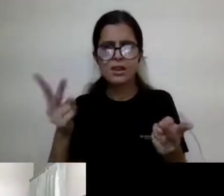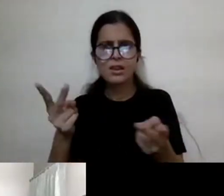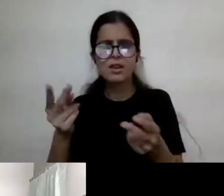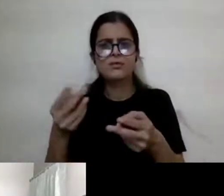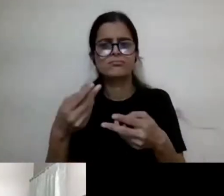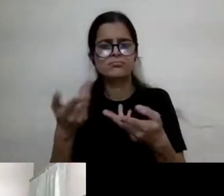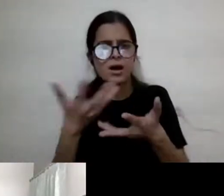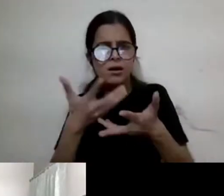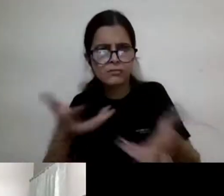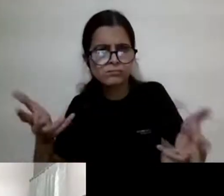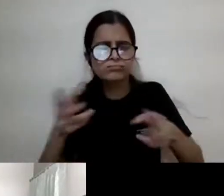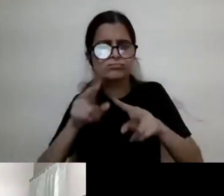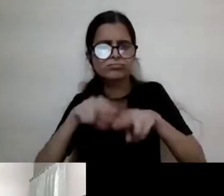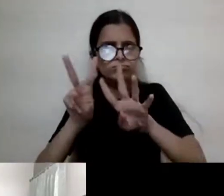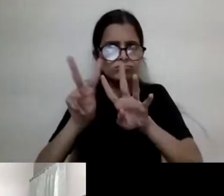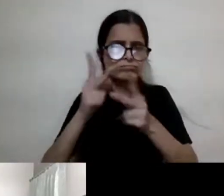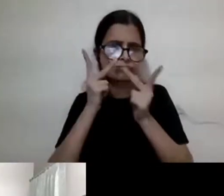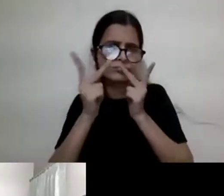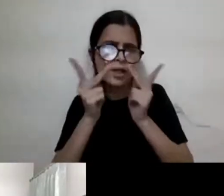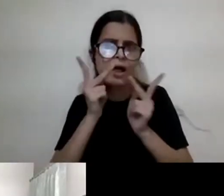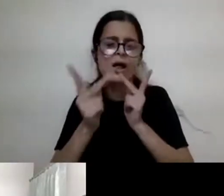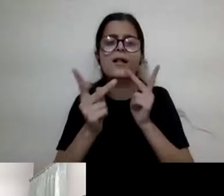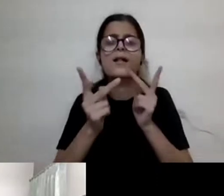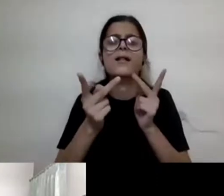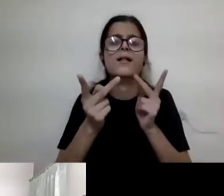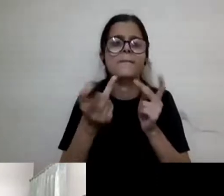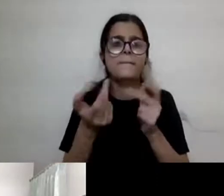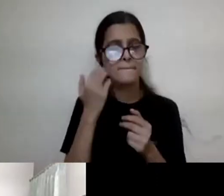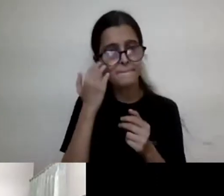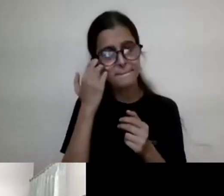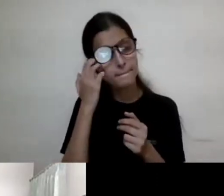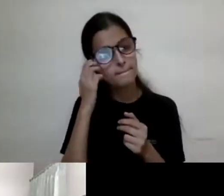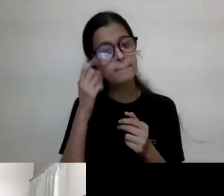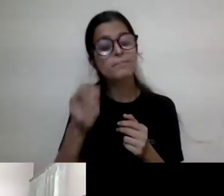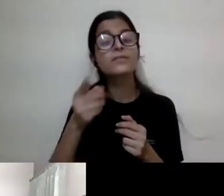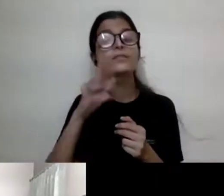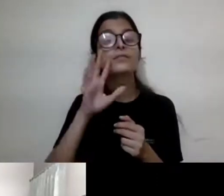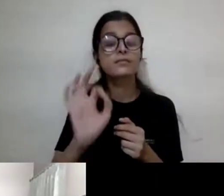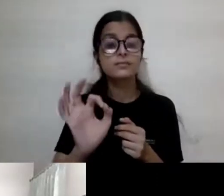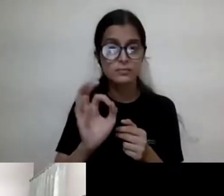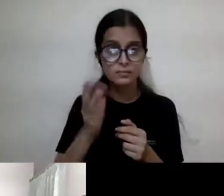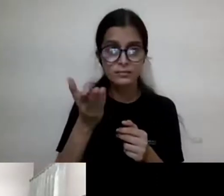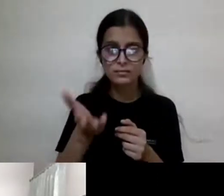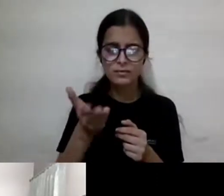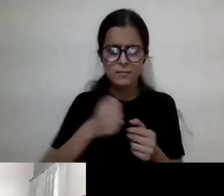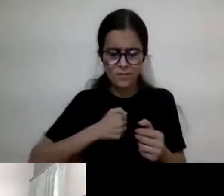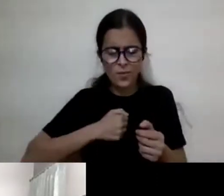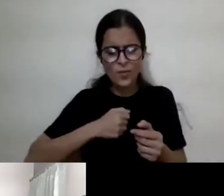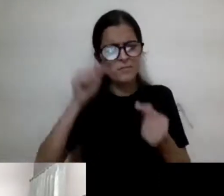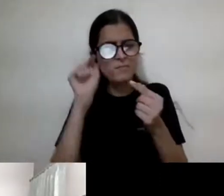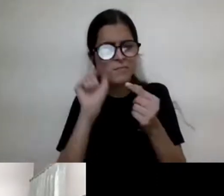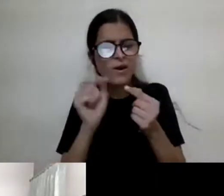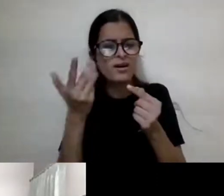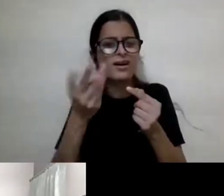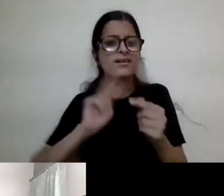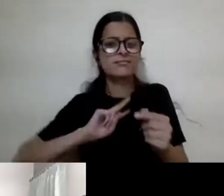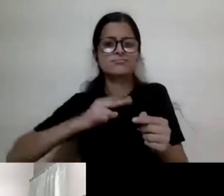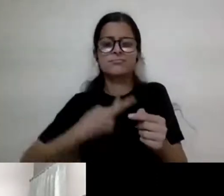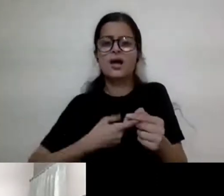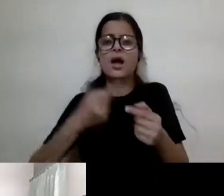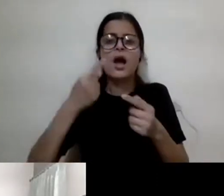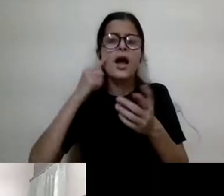visually, uh, uh, that's, that, that is part of that. My, my point about the intersectionality is more,